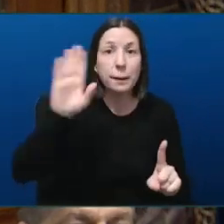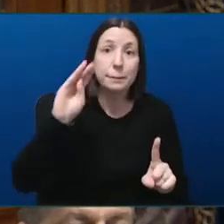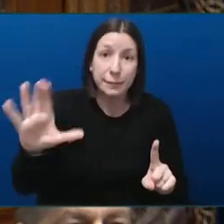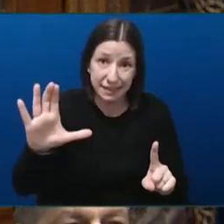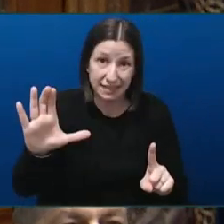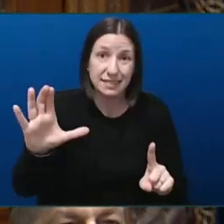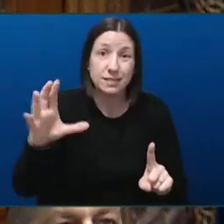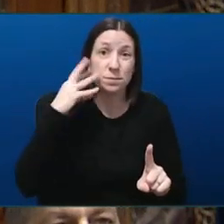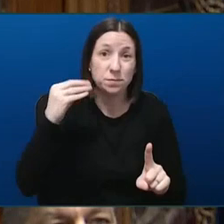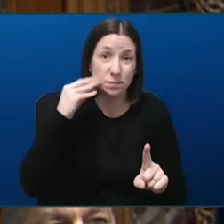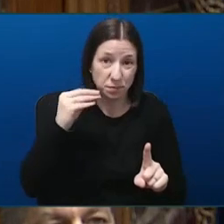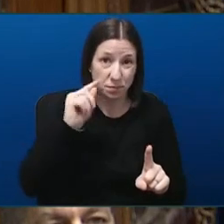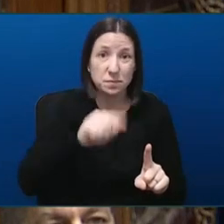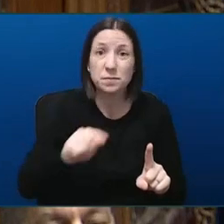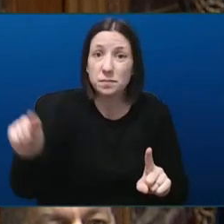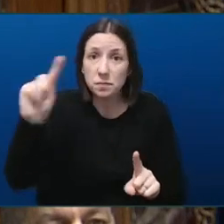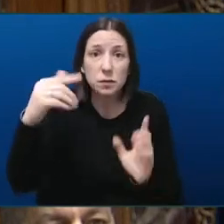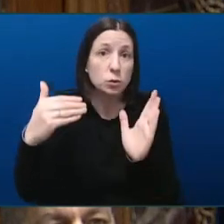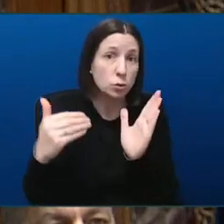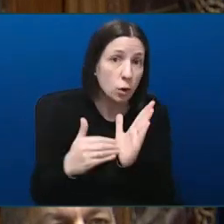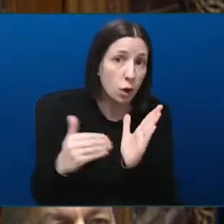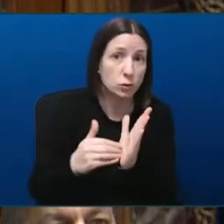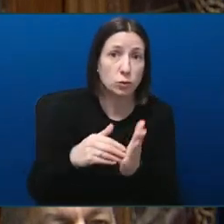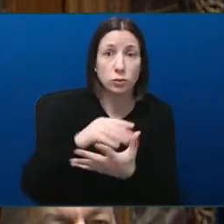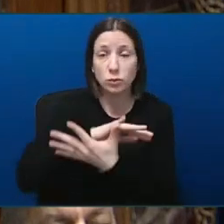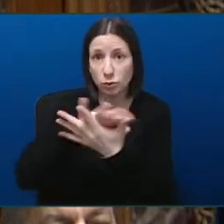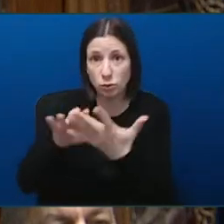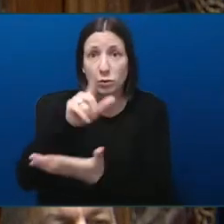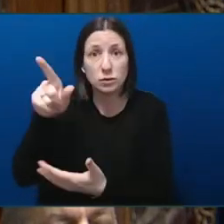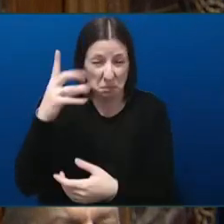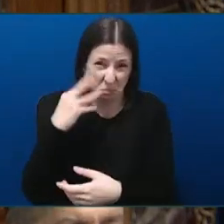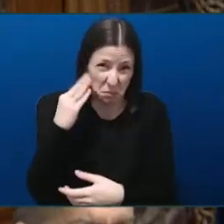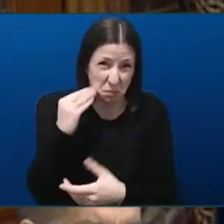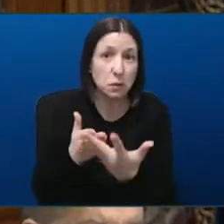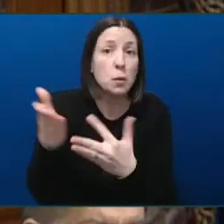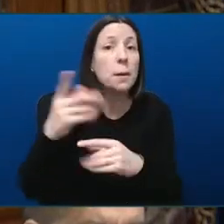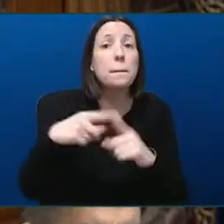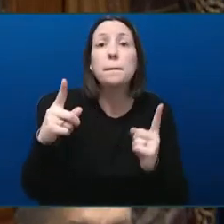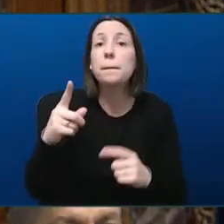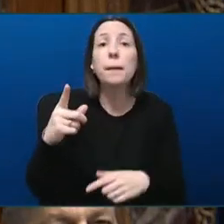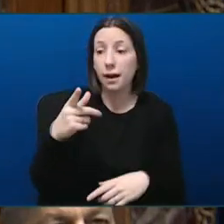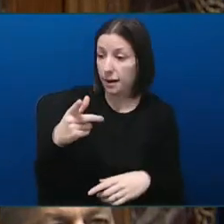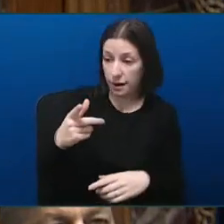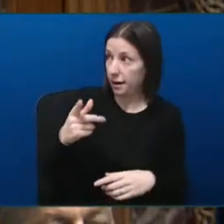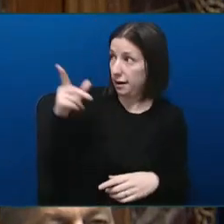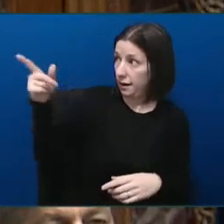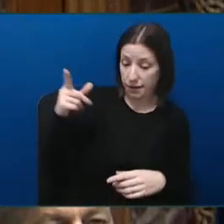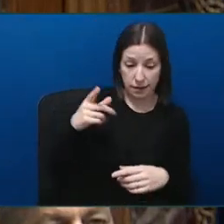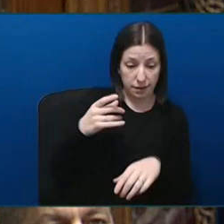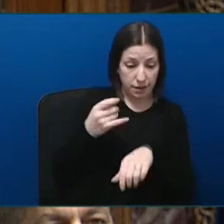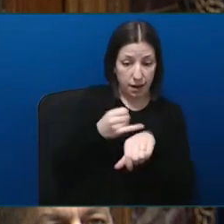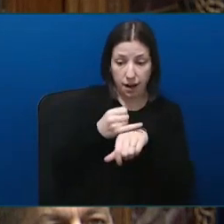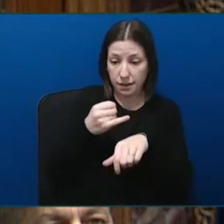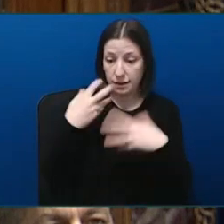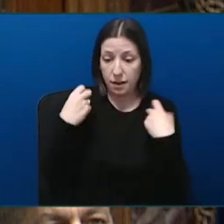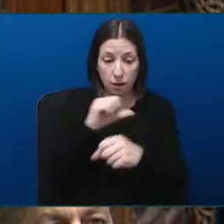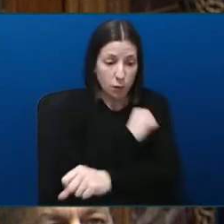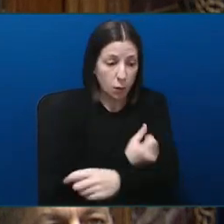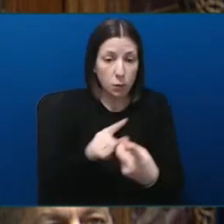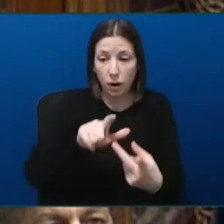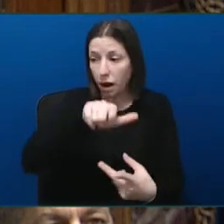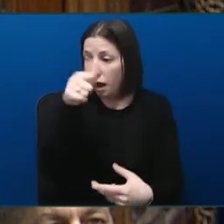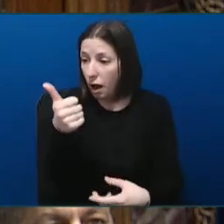is communities. It is people who are suffering. The Minister says everything is fine.